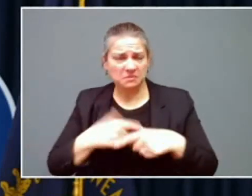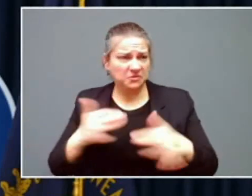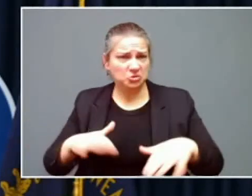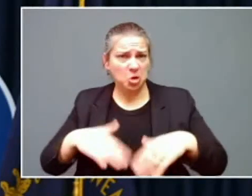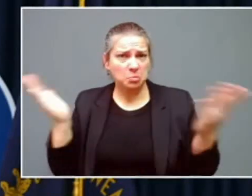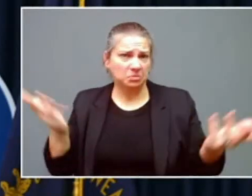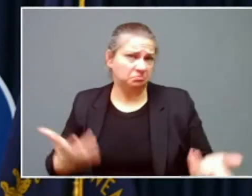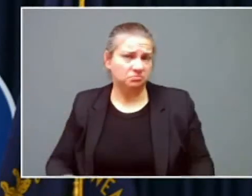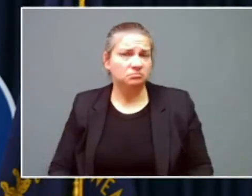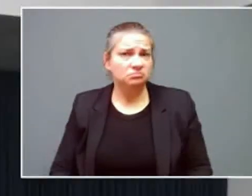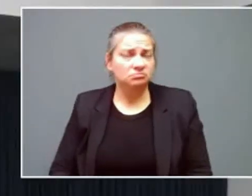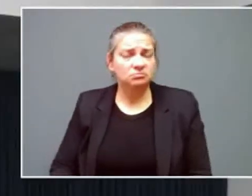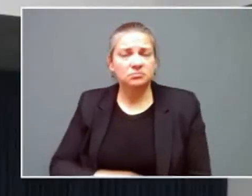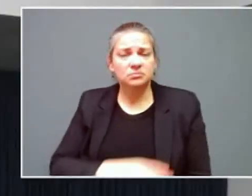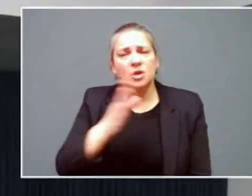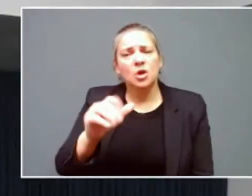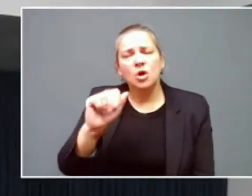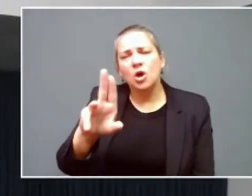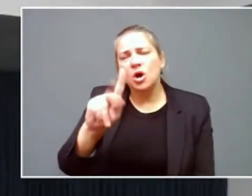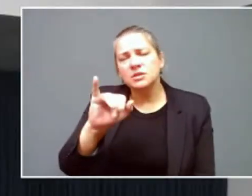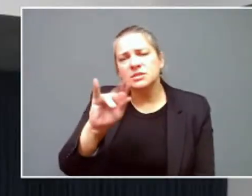Austin Horn, Lexington Herald leader.